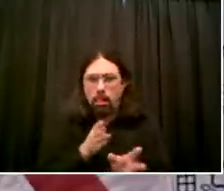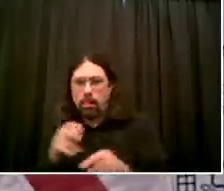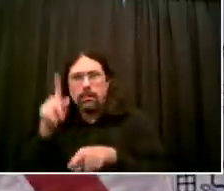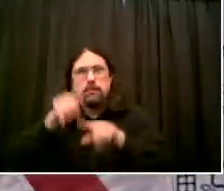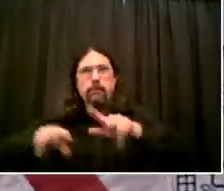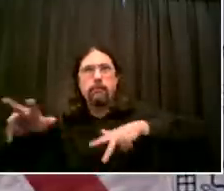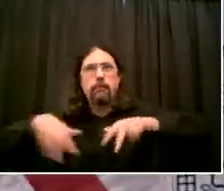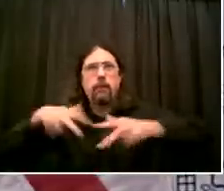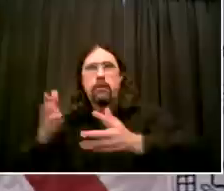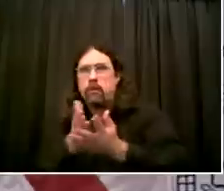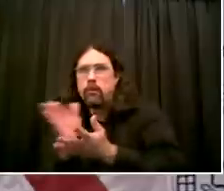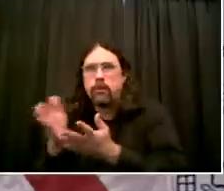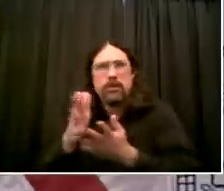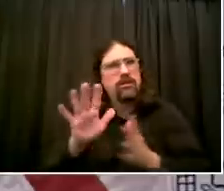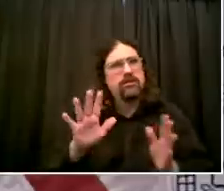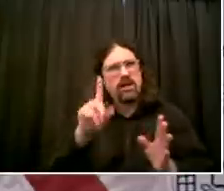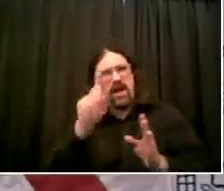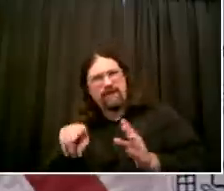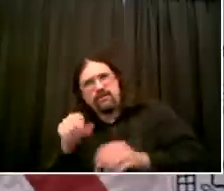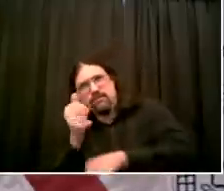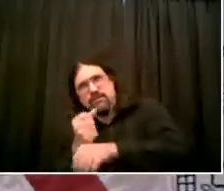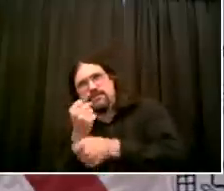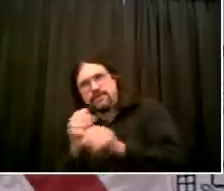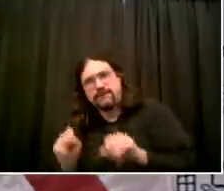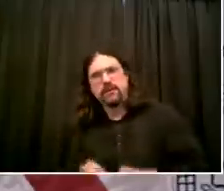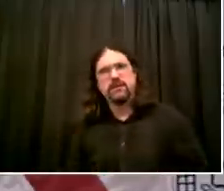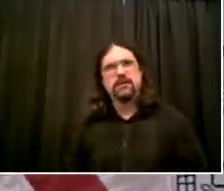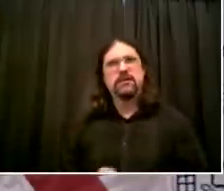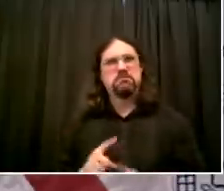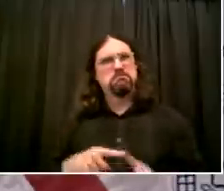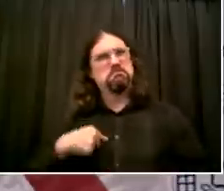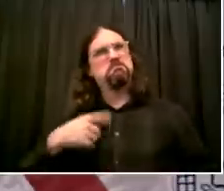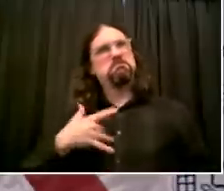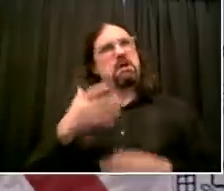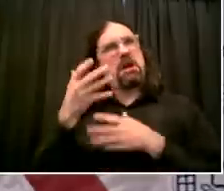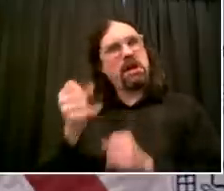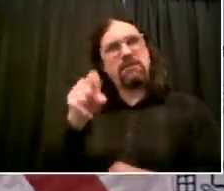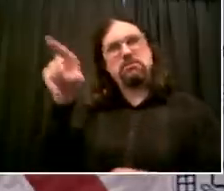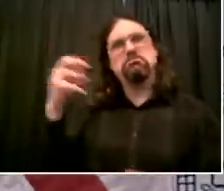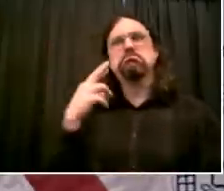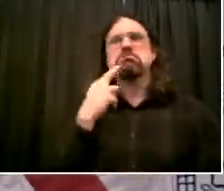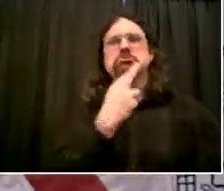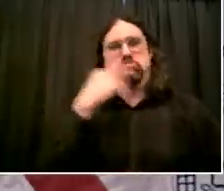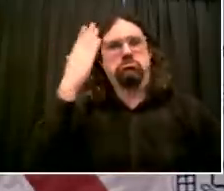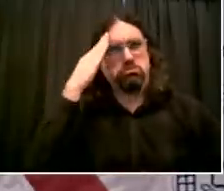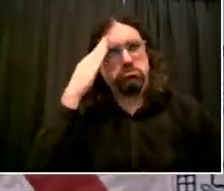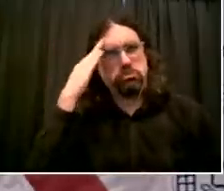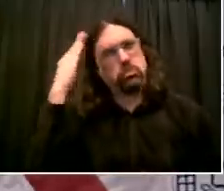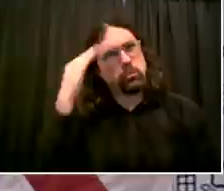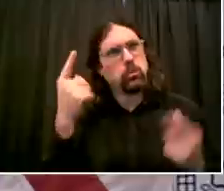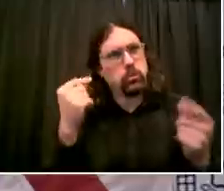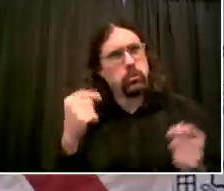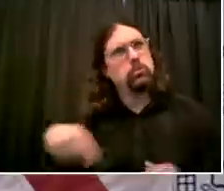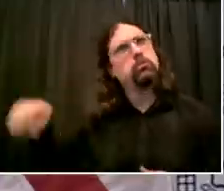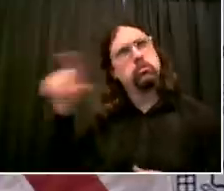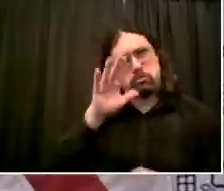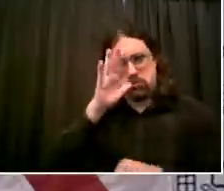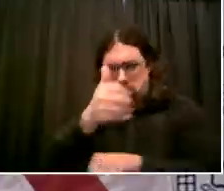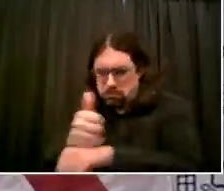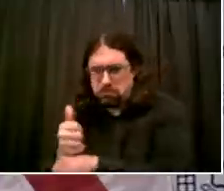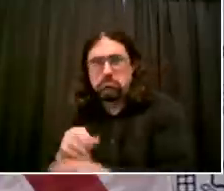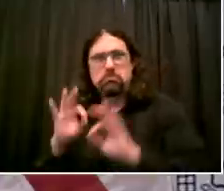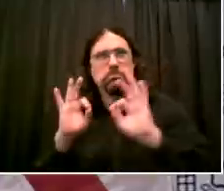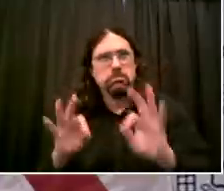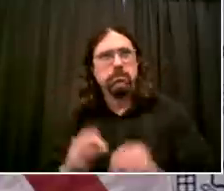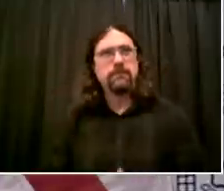But the only way to do this quickly was self-certification. And it's literally, you fill out, it's a few clicks to finish the application. You